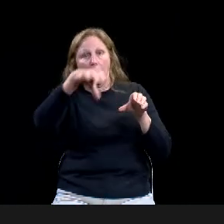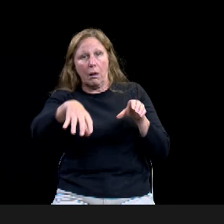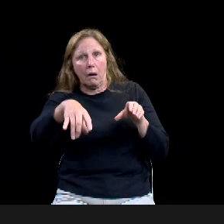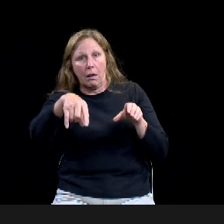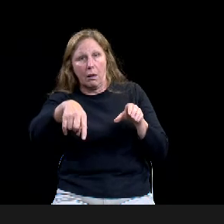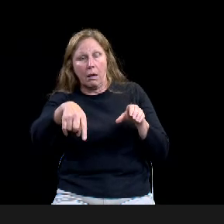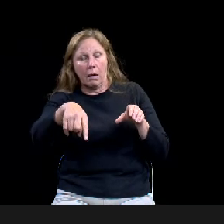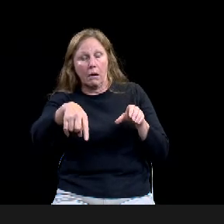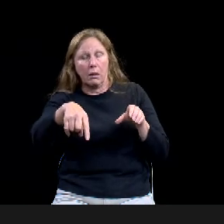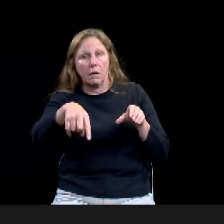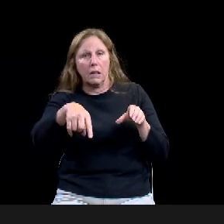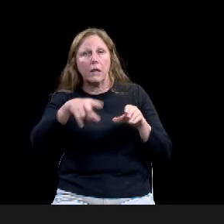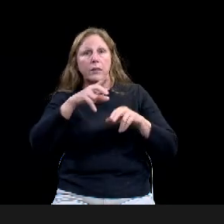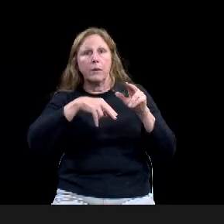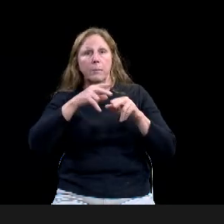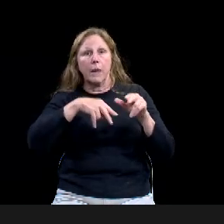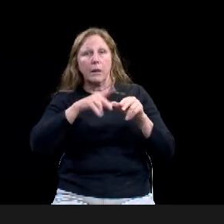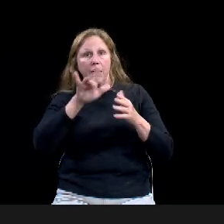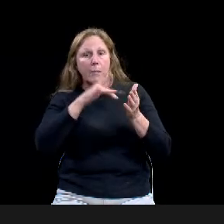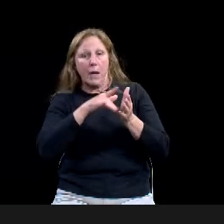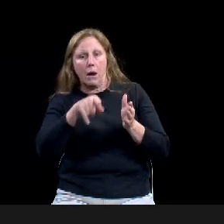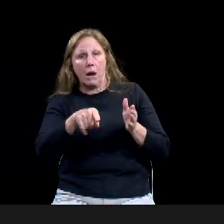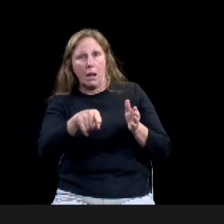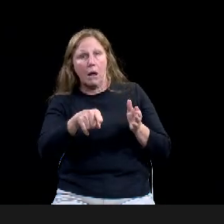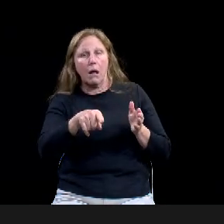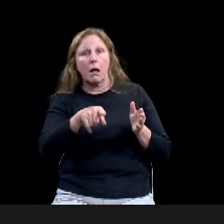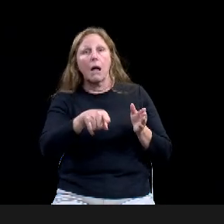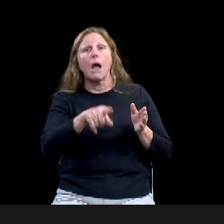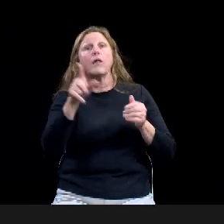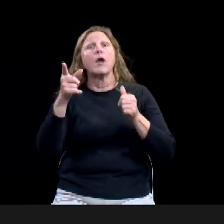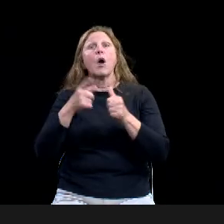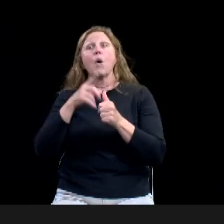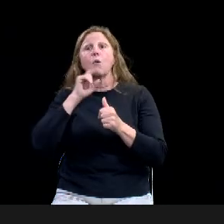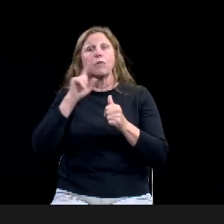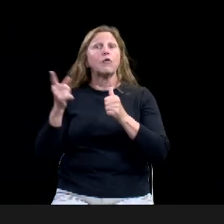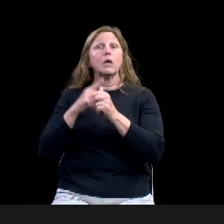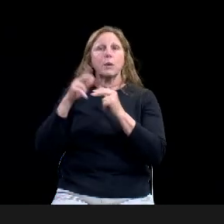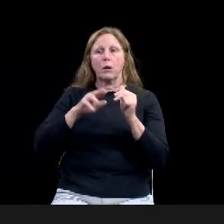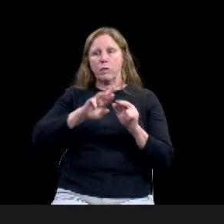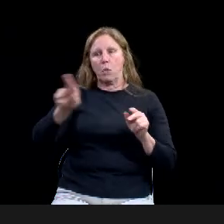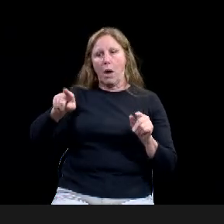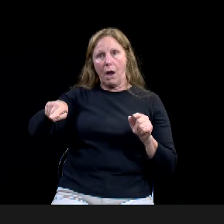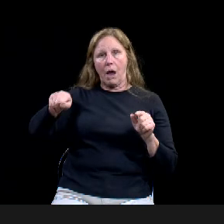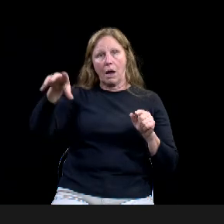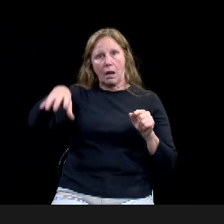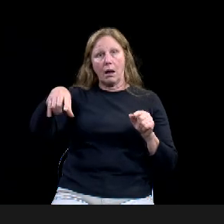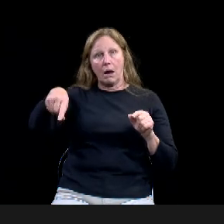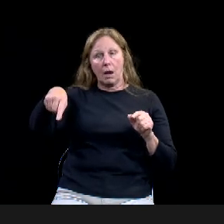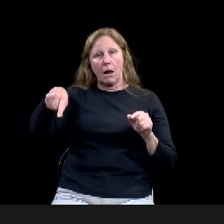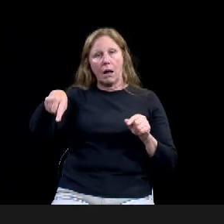house, um, uh, offices and staff, staff work areas.